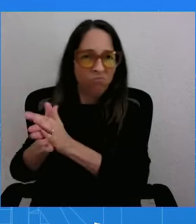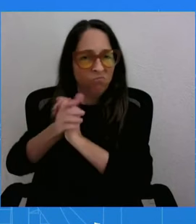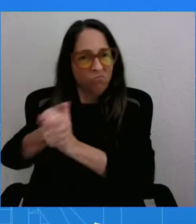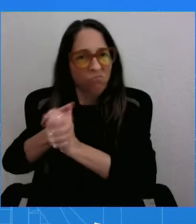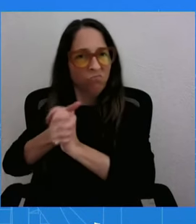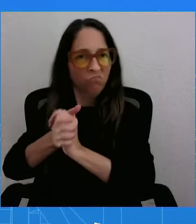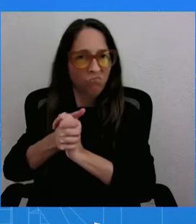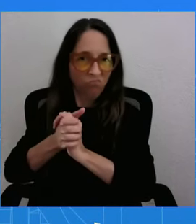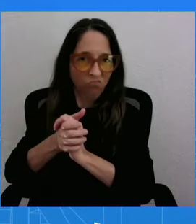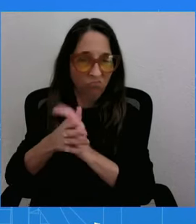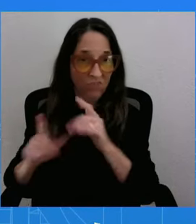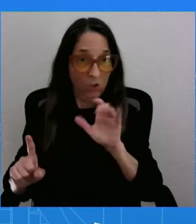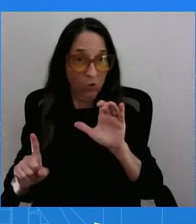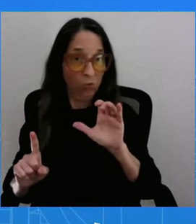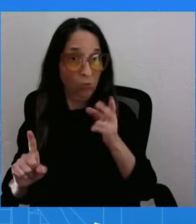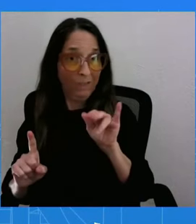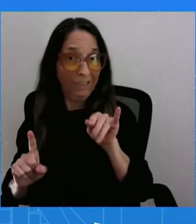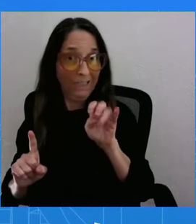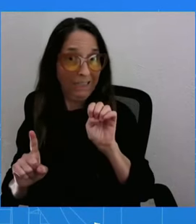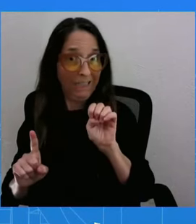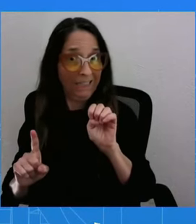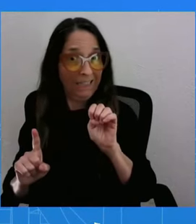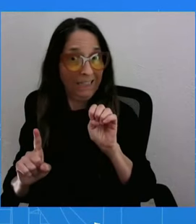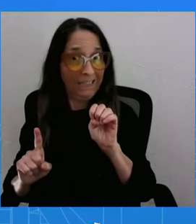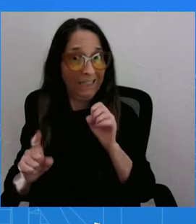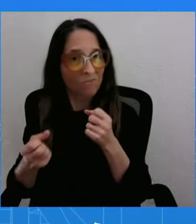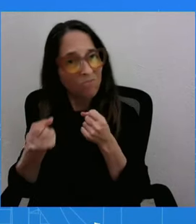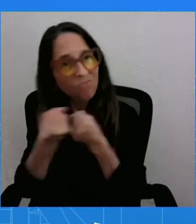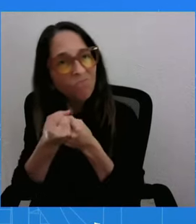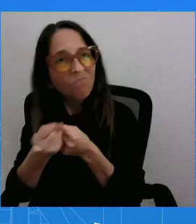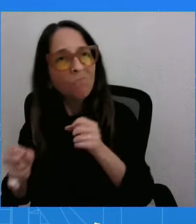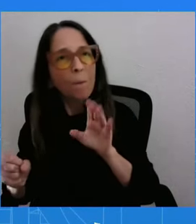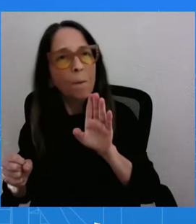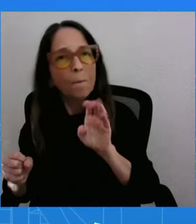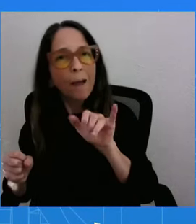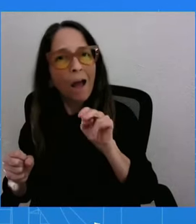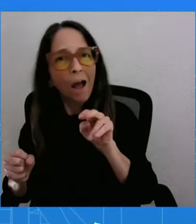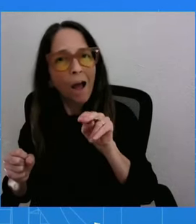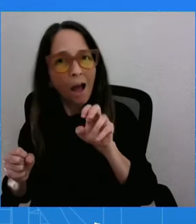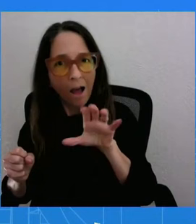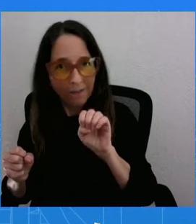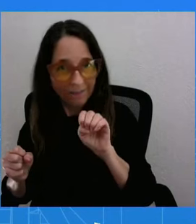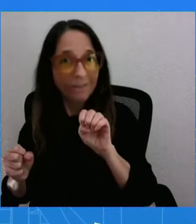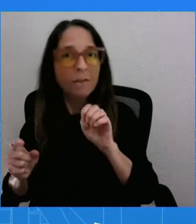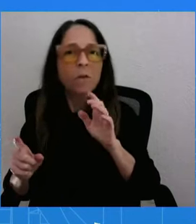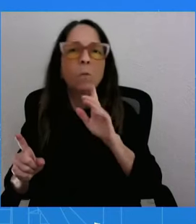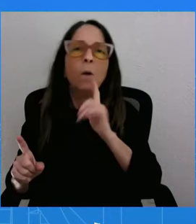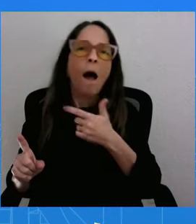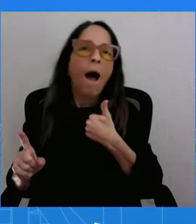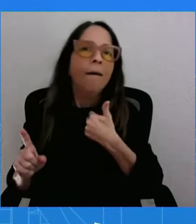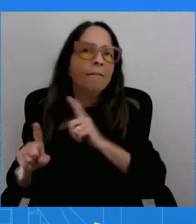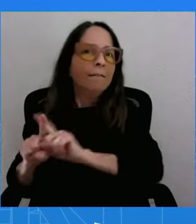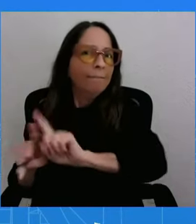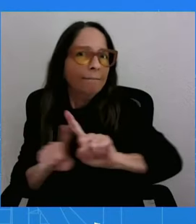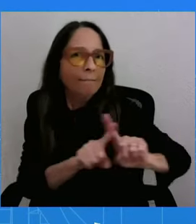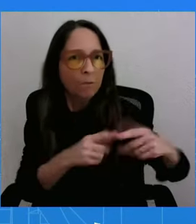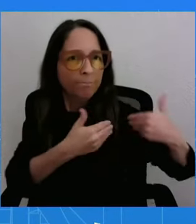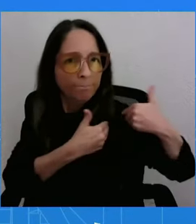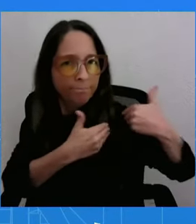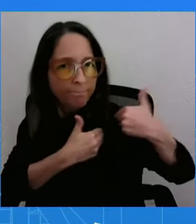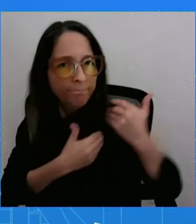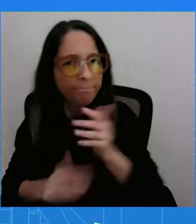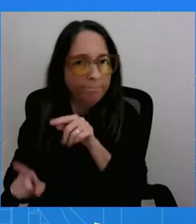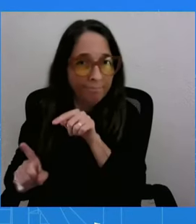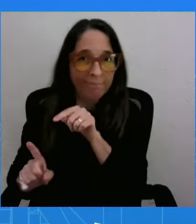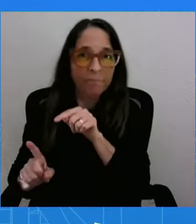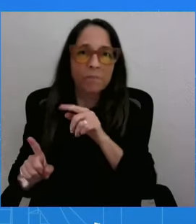Christine has worn several different hats in the White House, not just here in the White House press office with us. She joined the White House